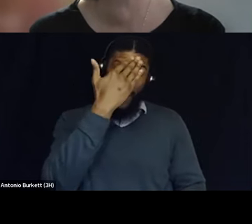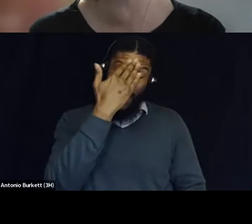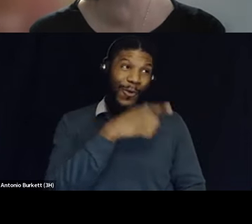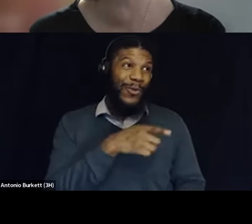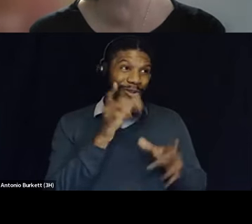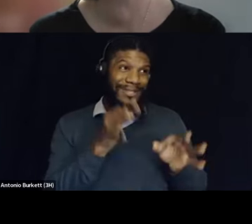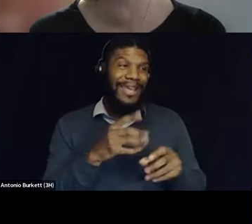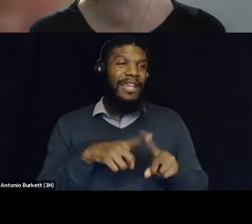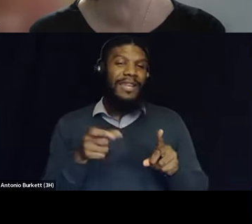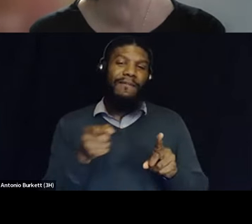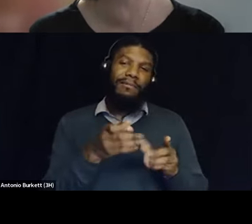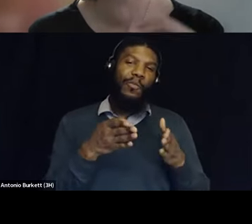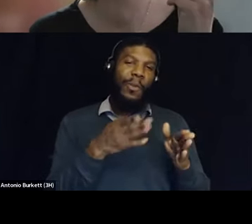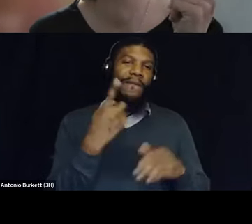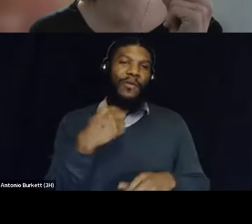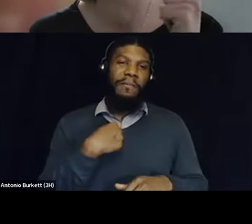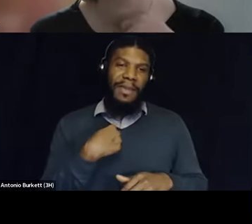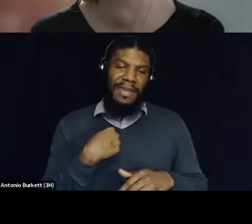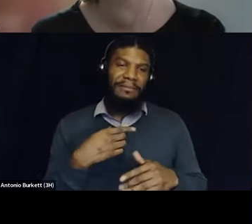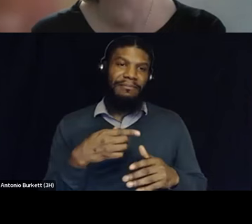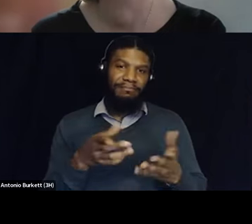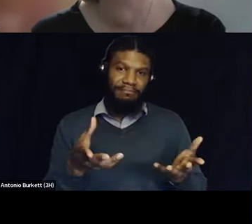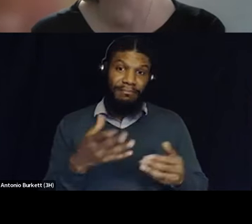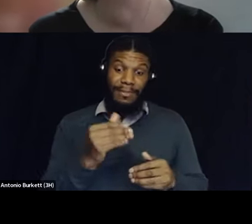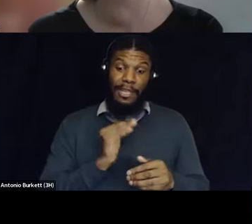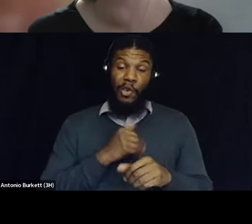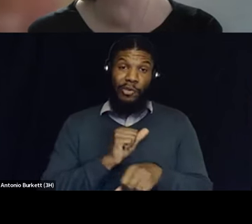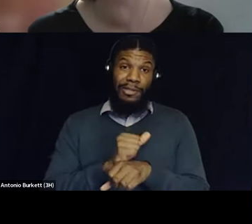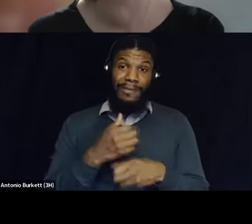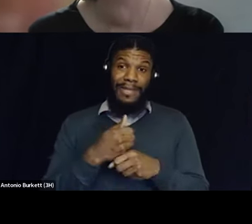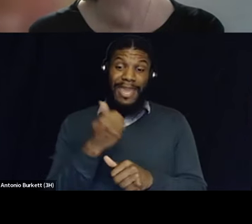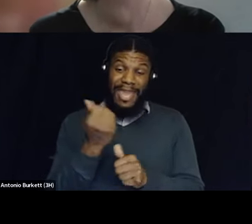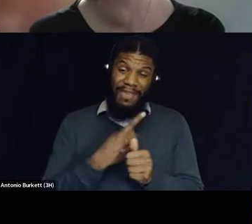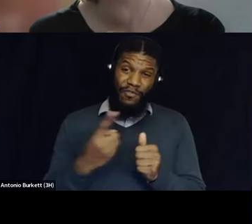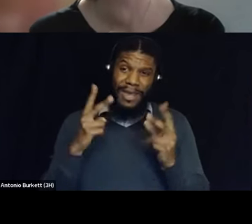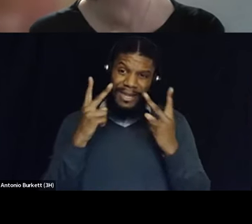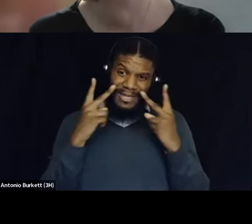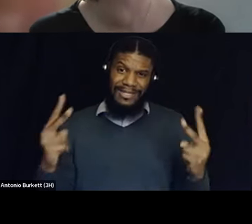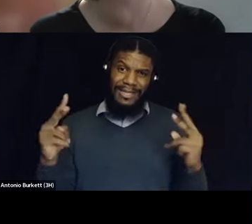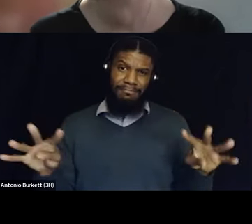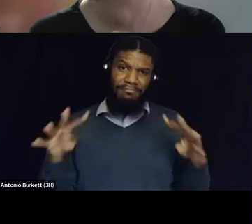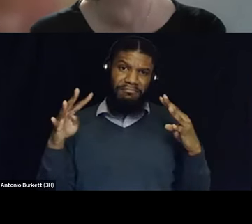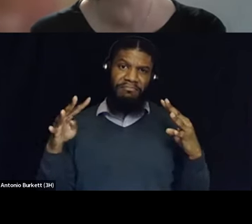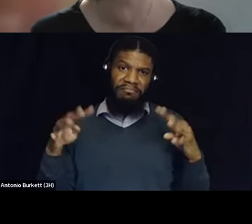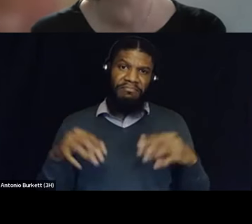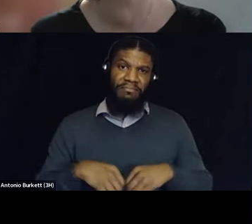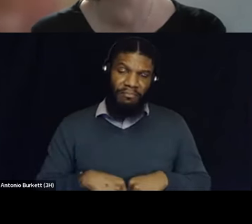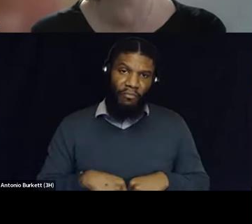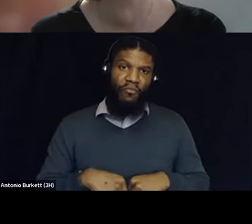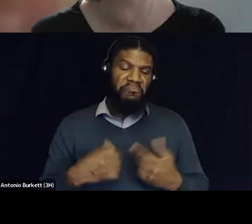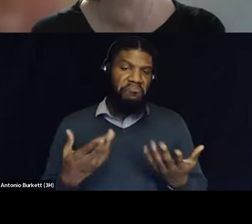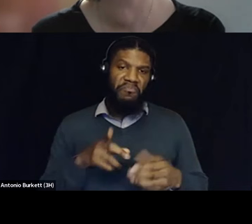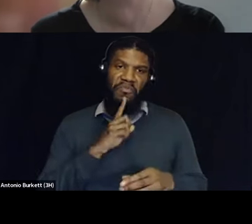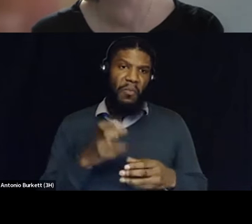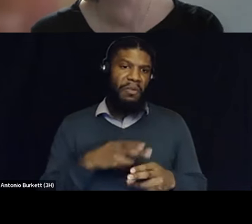a different way for me and and our job is to get everybody to see that um so yeah i just i just wanted